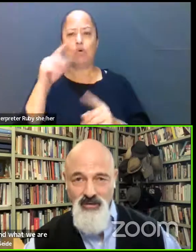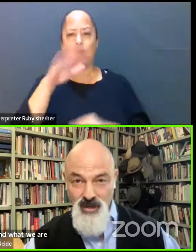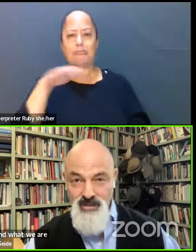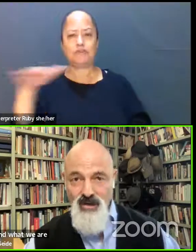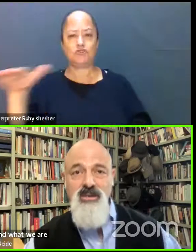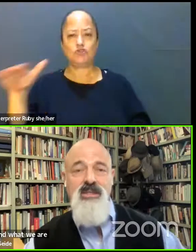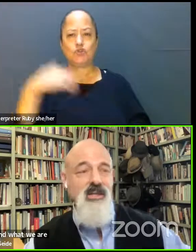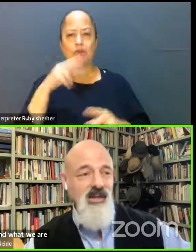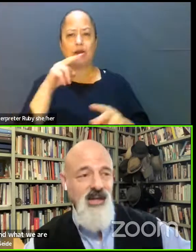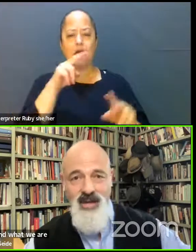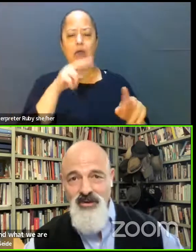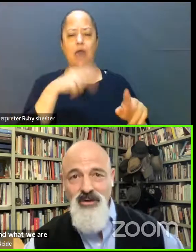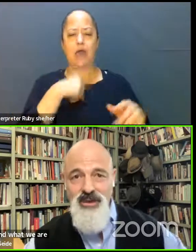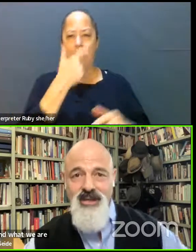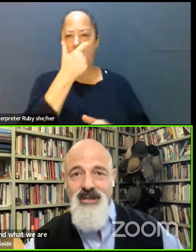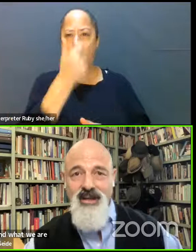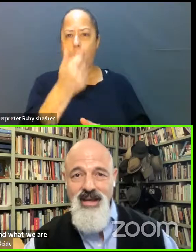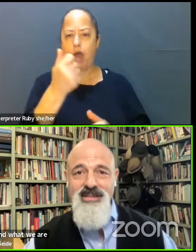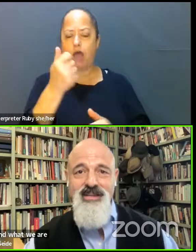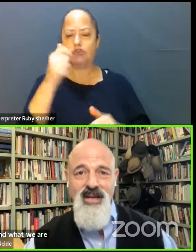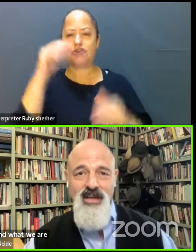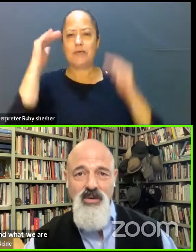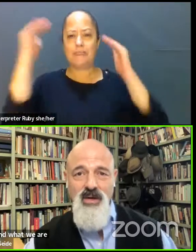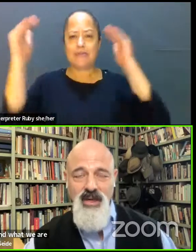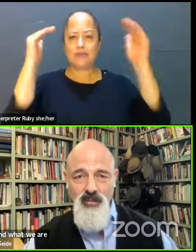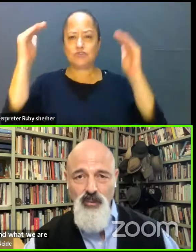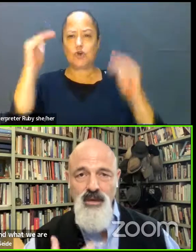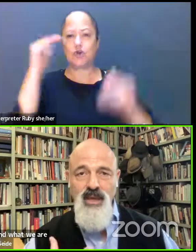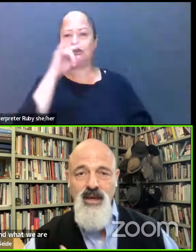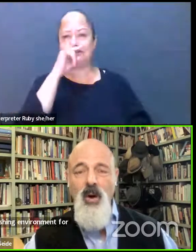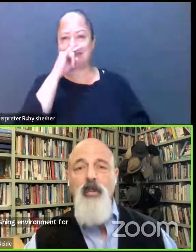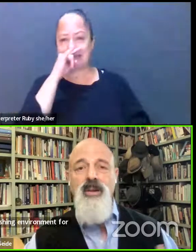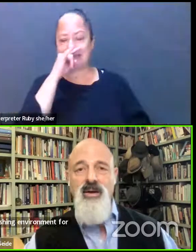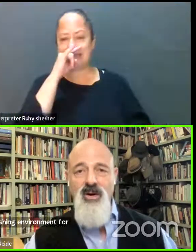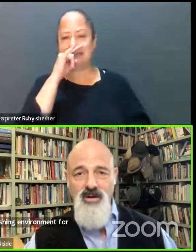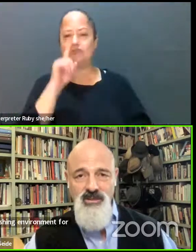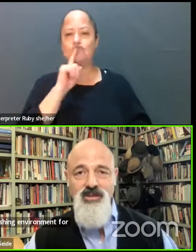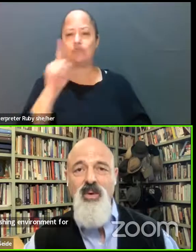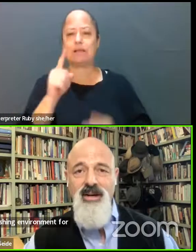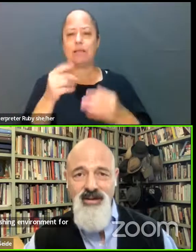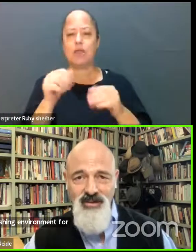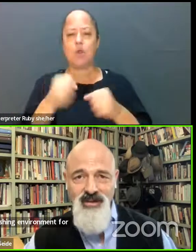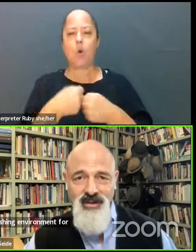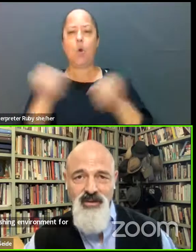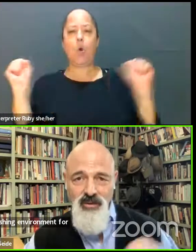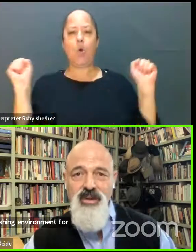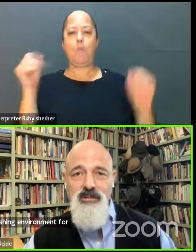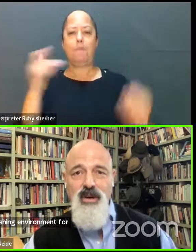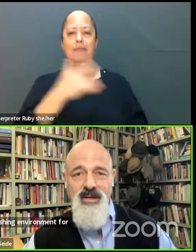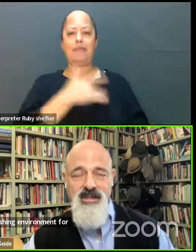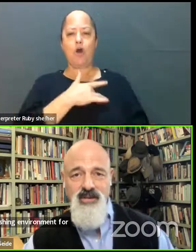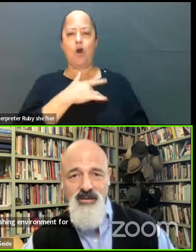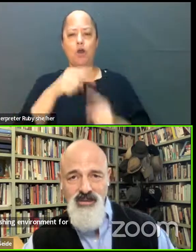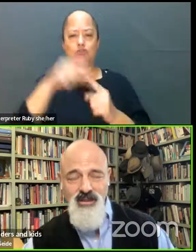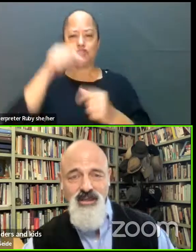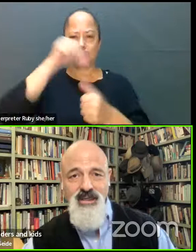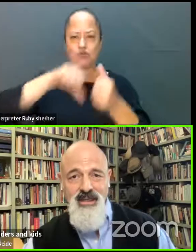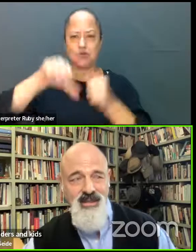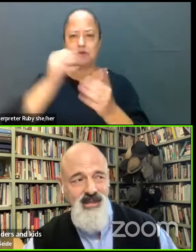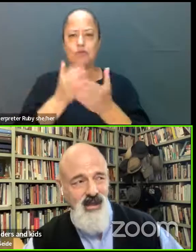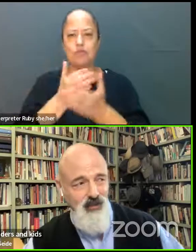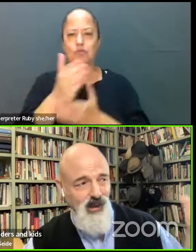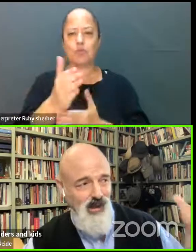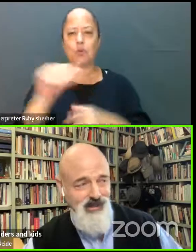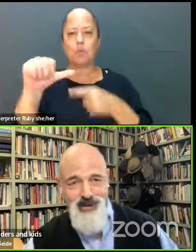the adults and the elders and then the kids in that community really open their hearts to one another through this practice of counsel.